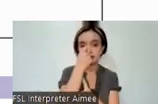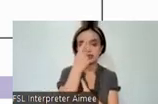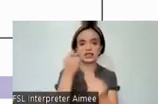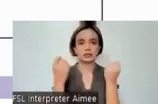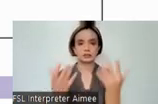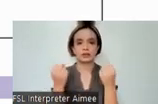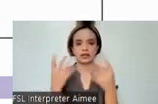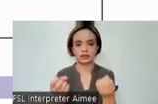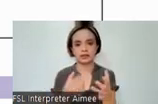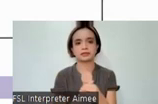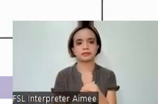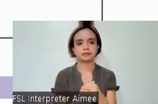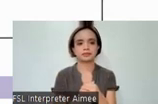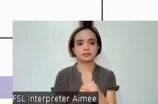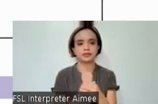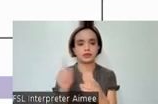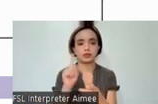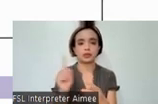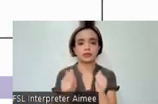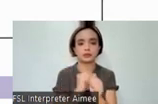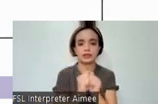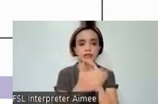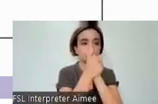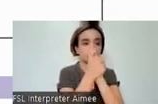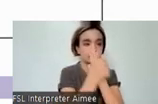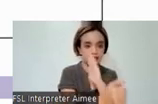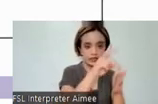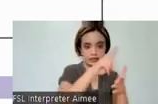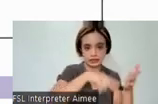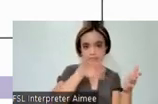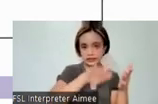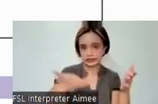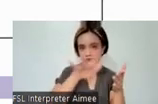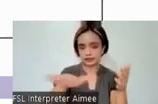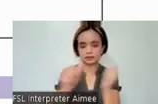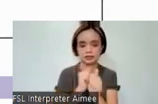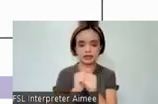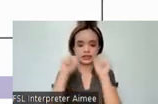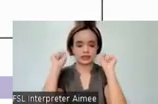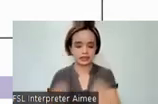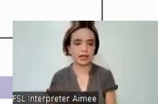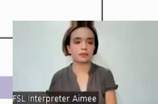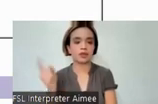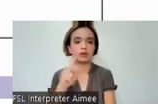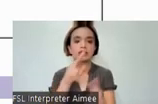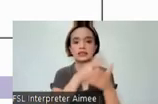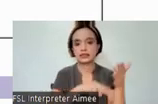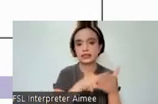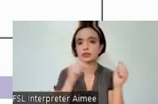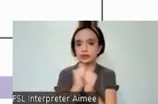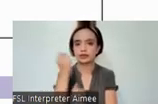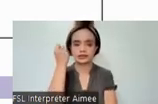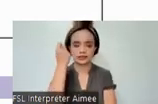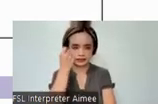correlations, indicating that the ability to read and spell also indicates the ability to also read with comprehension,